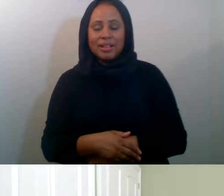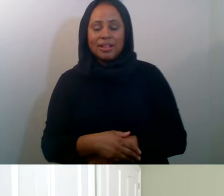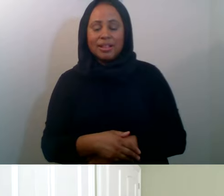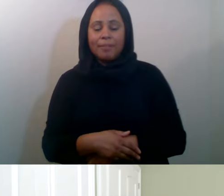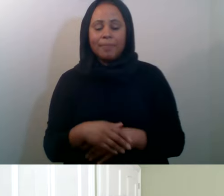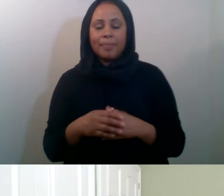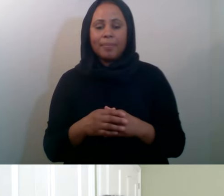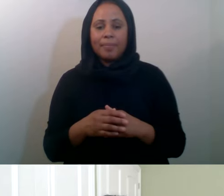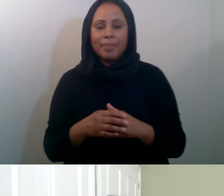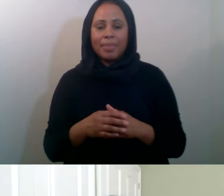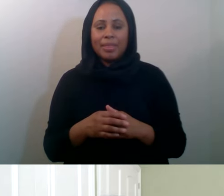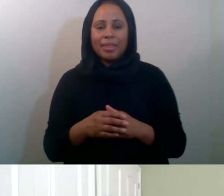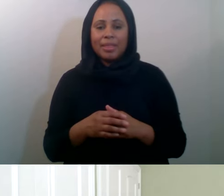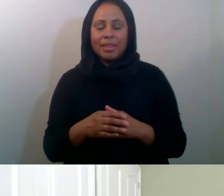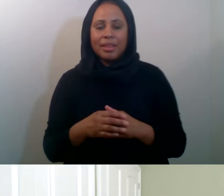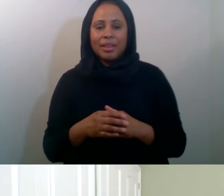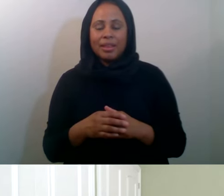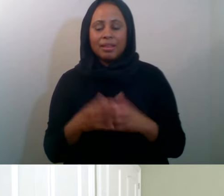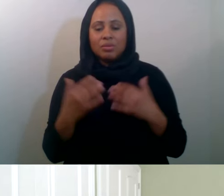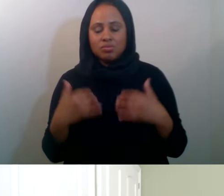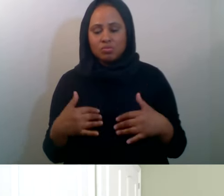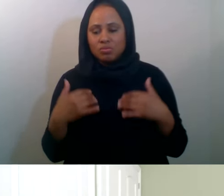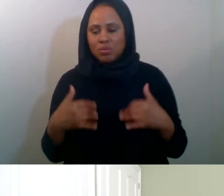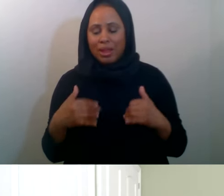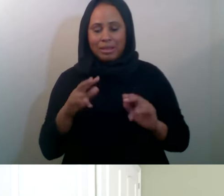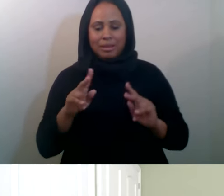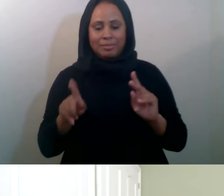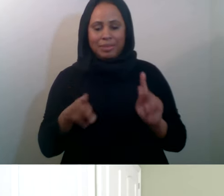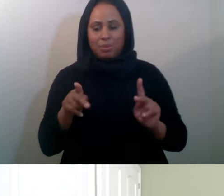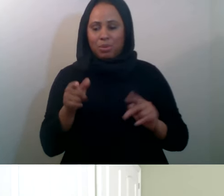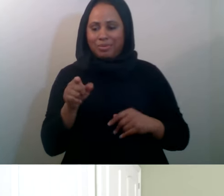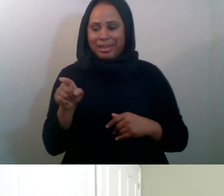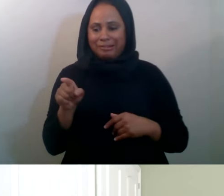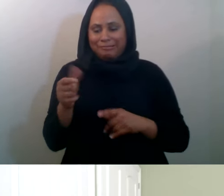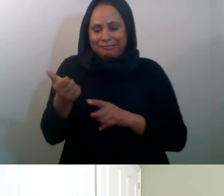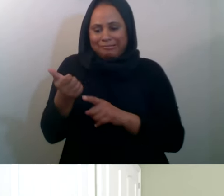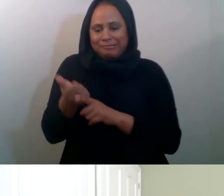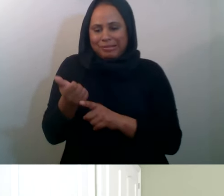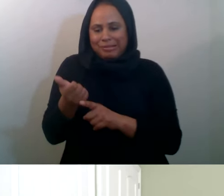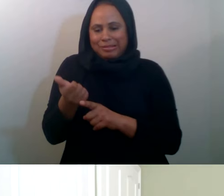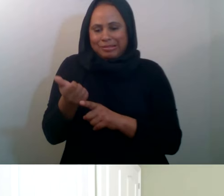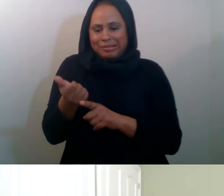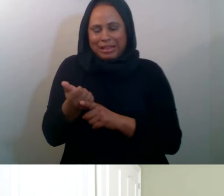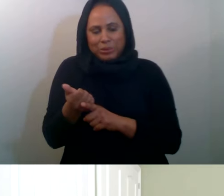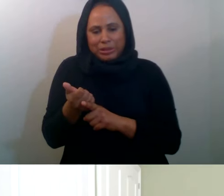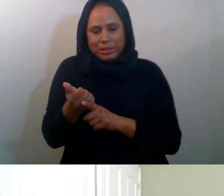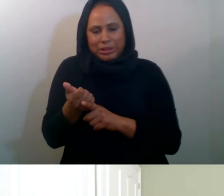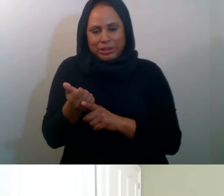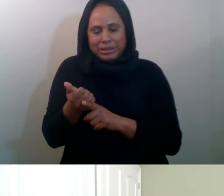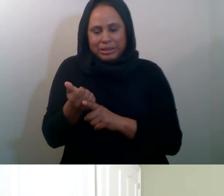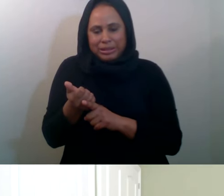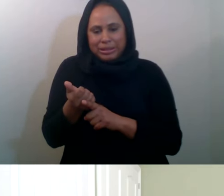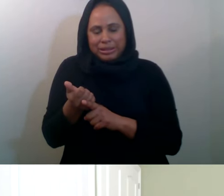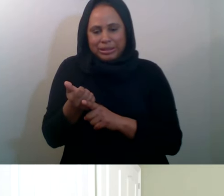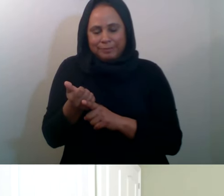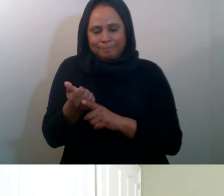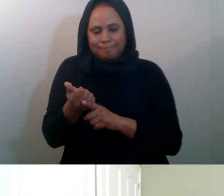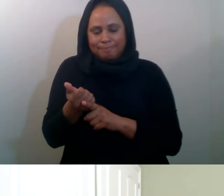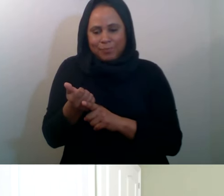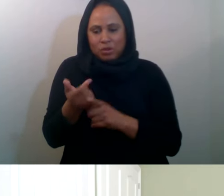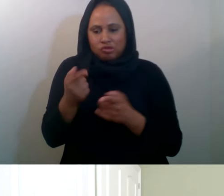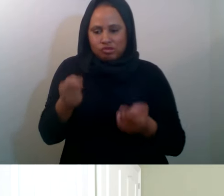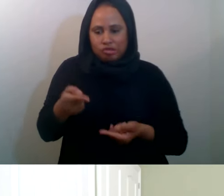people that, that came from, you know, such a, a past that we may never see.